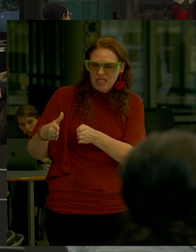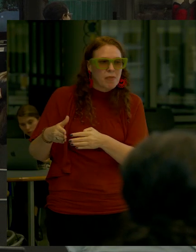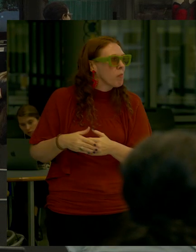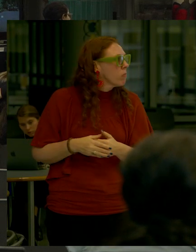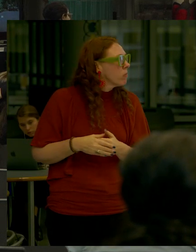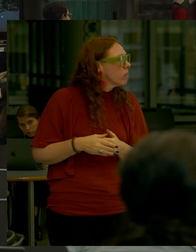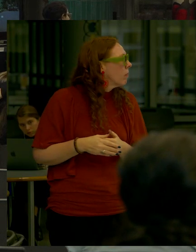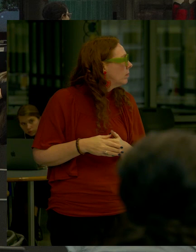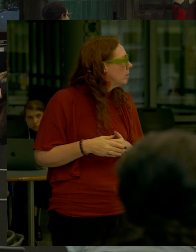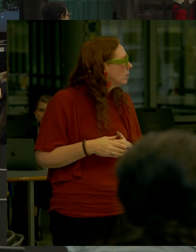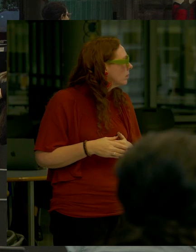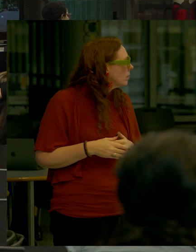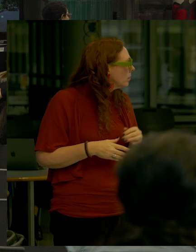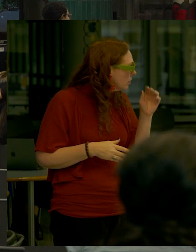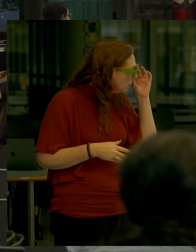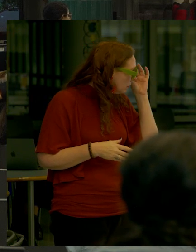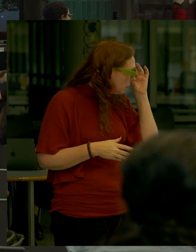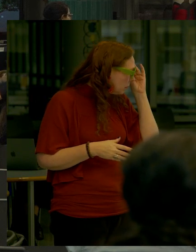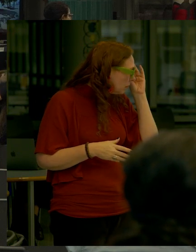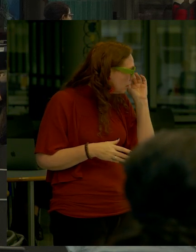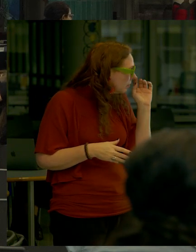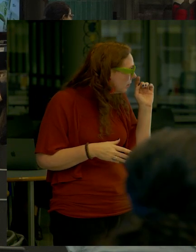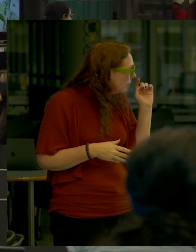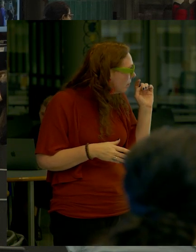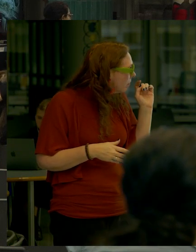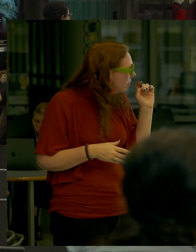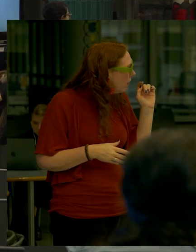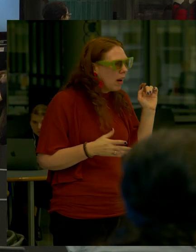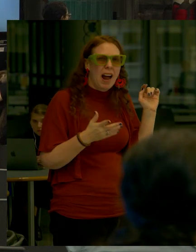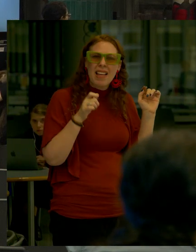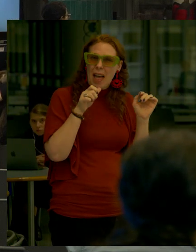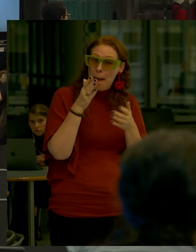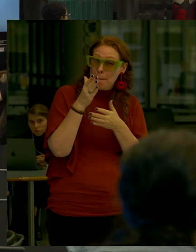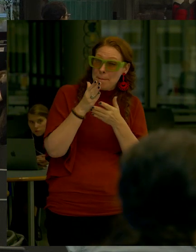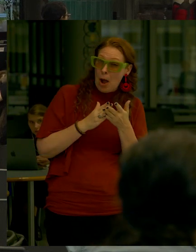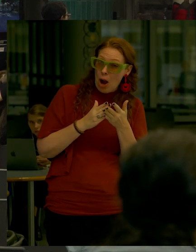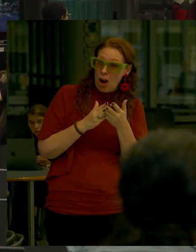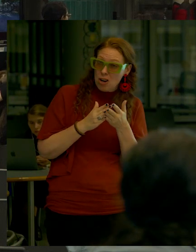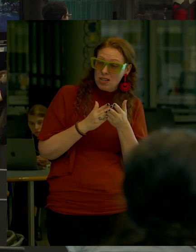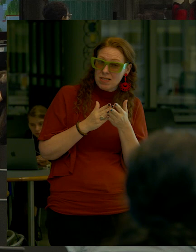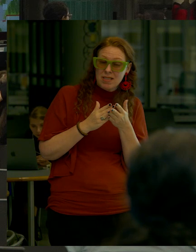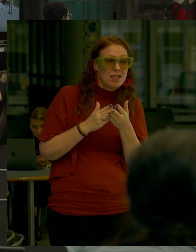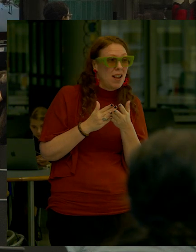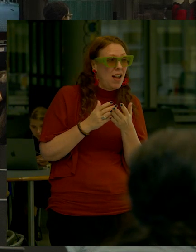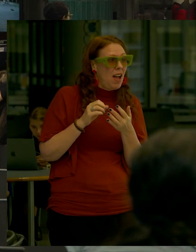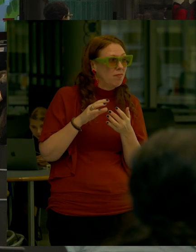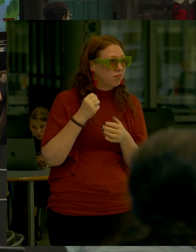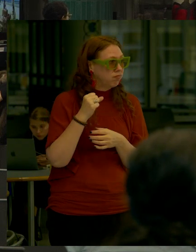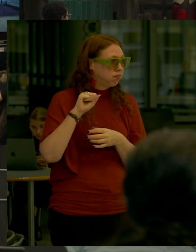And I'm not quite sure if that is So go back to Rector I don't know if that's part of the resiliency Or